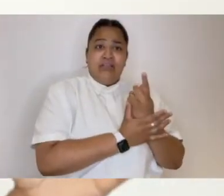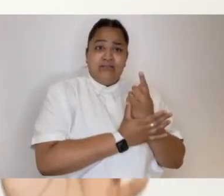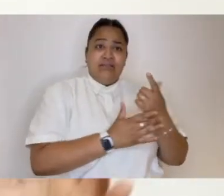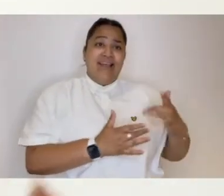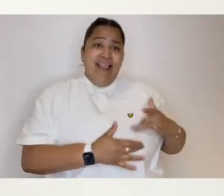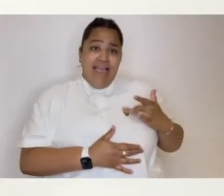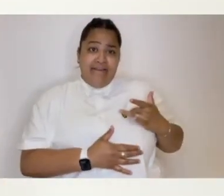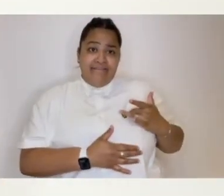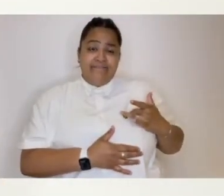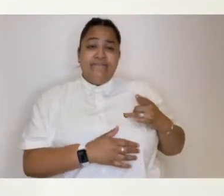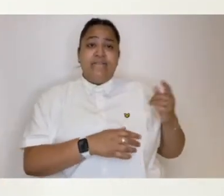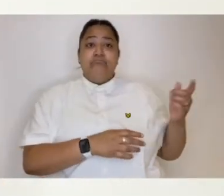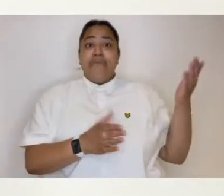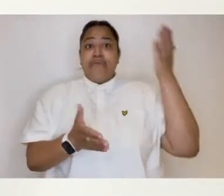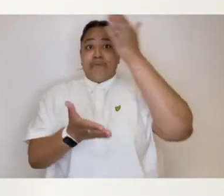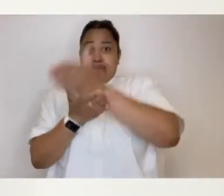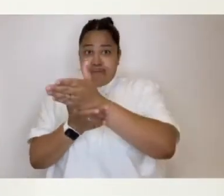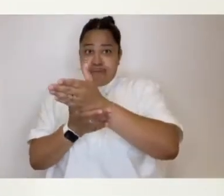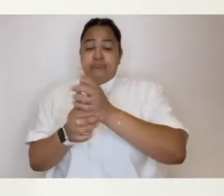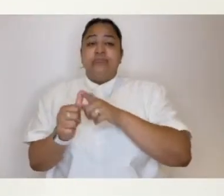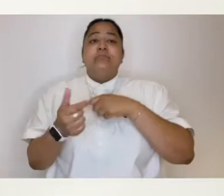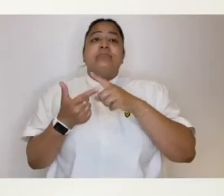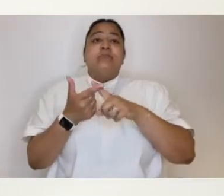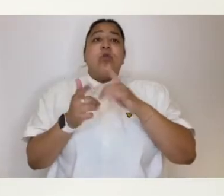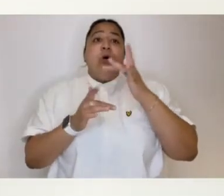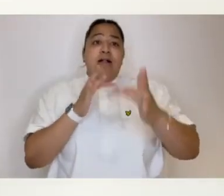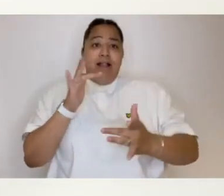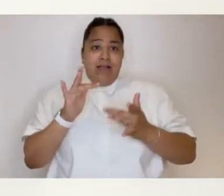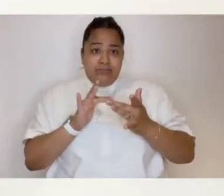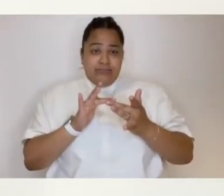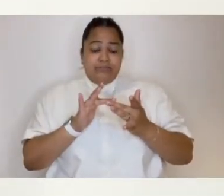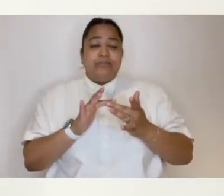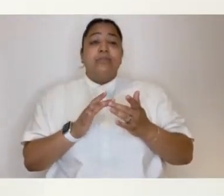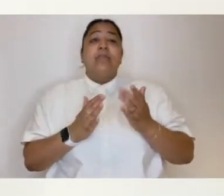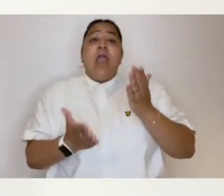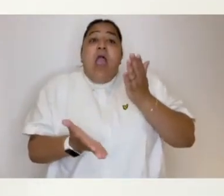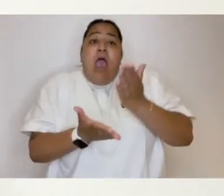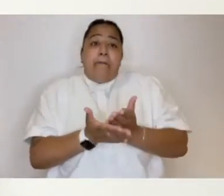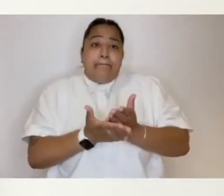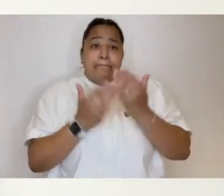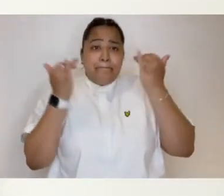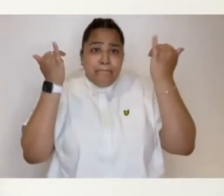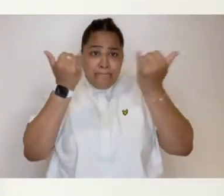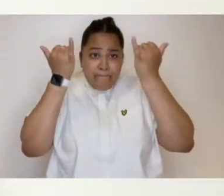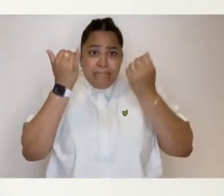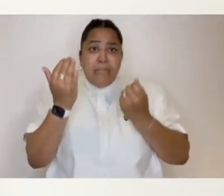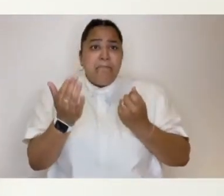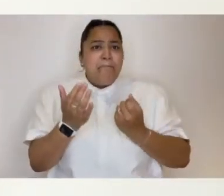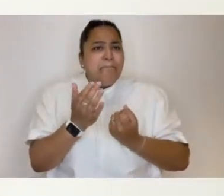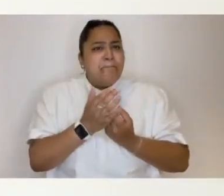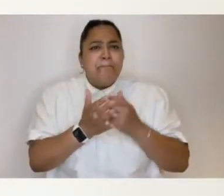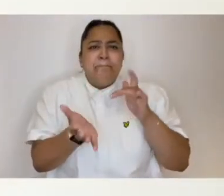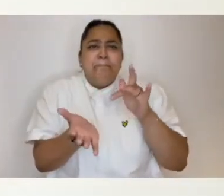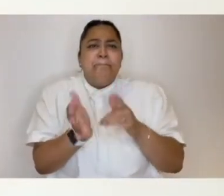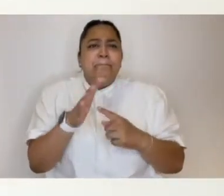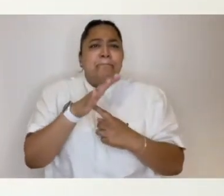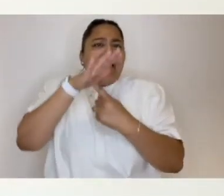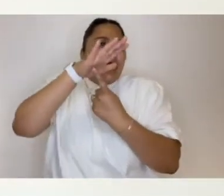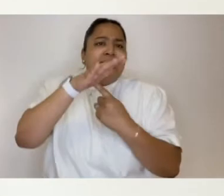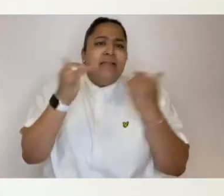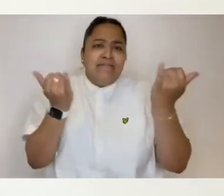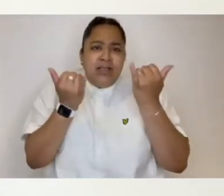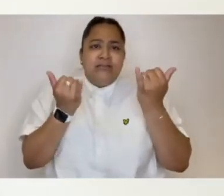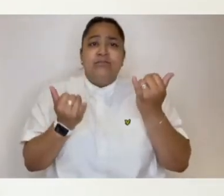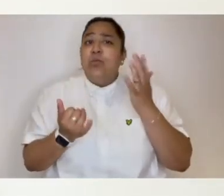for five weeks leading up to the main event which is the actual Carnival itself which will be taking place on